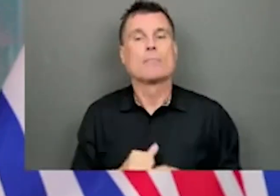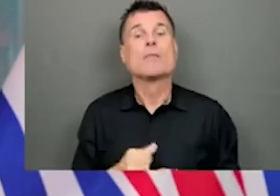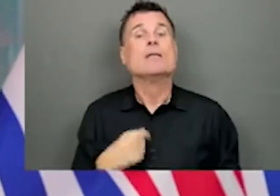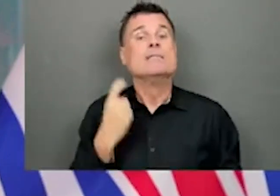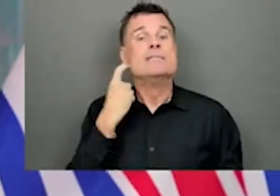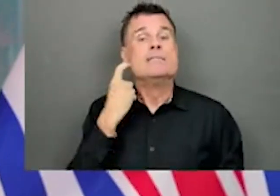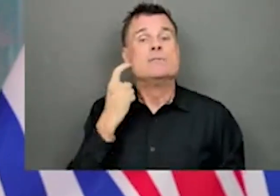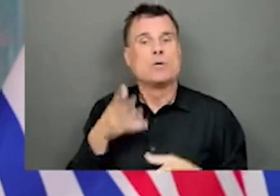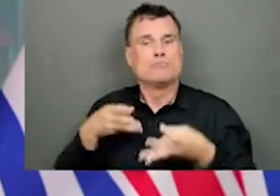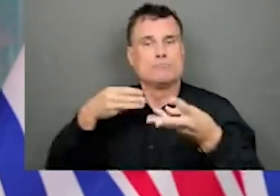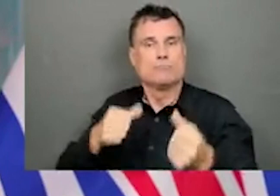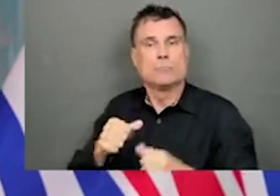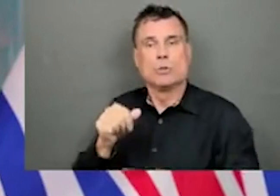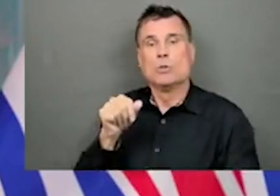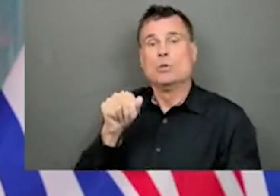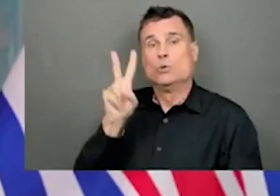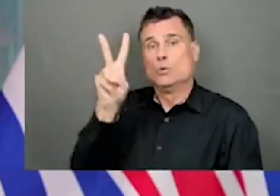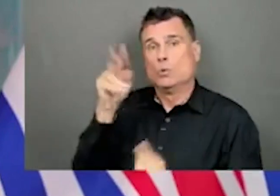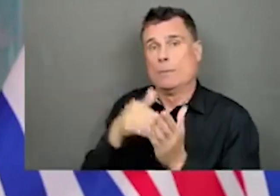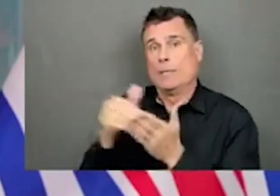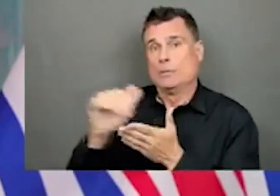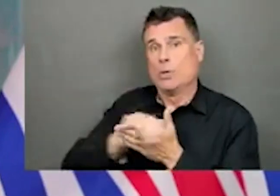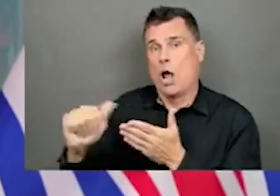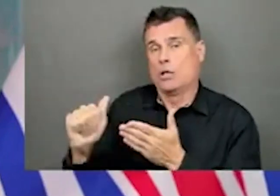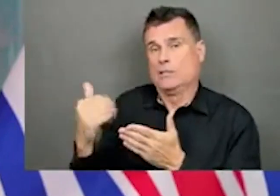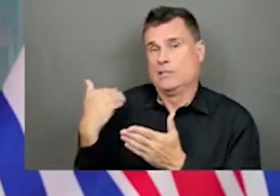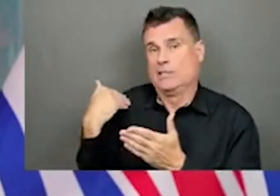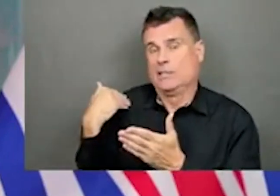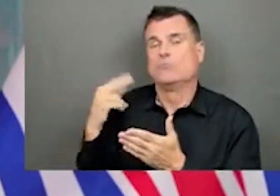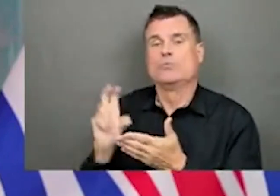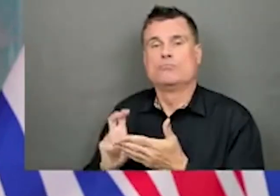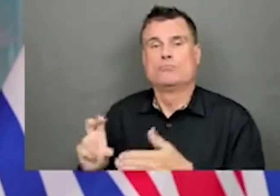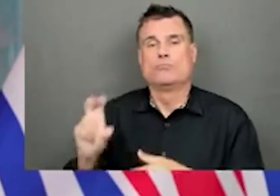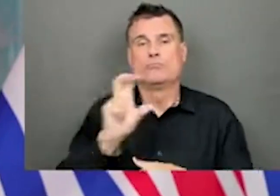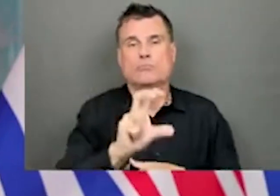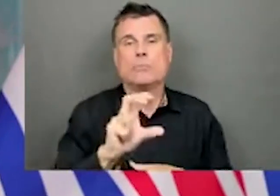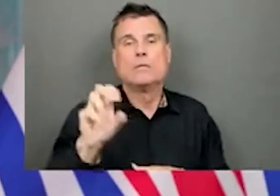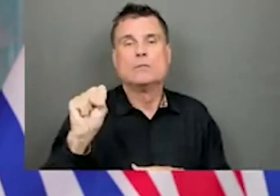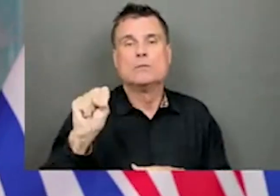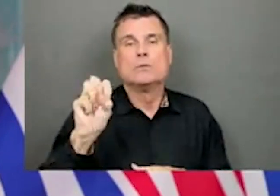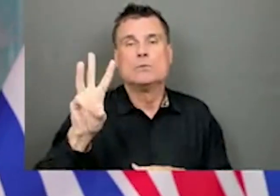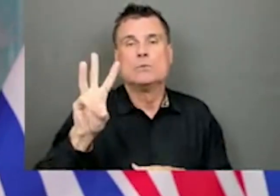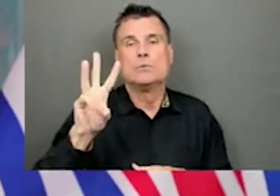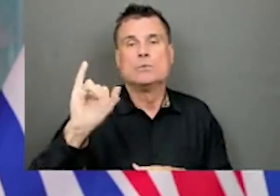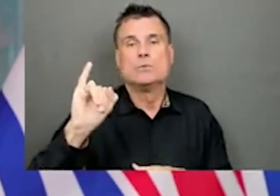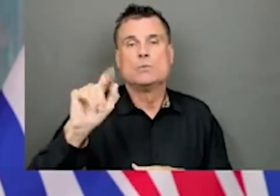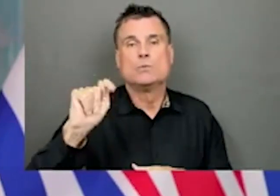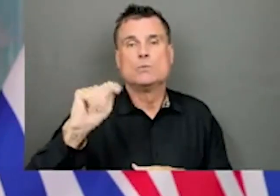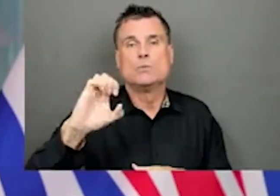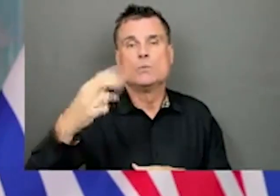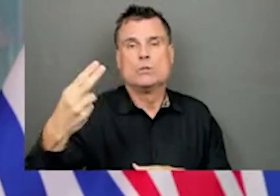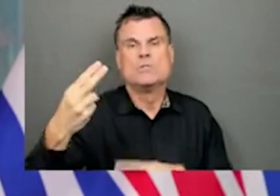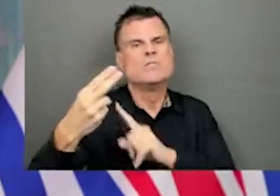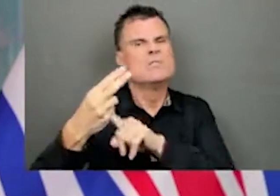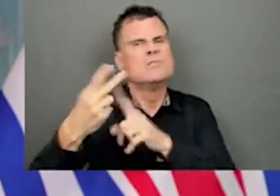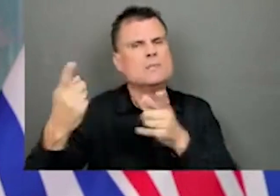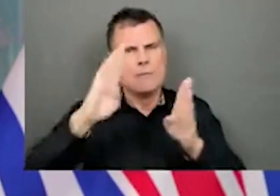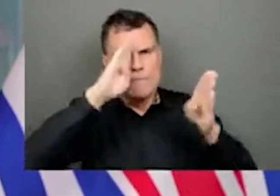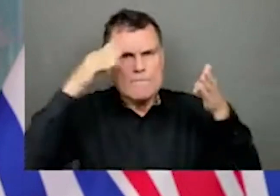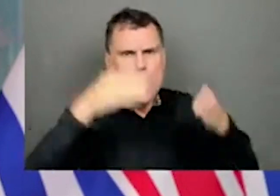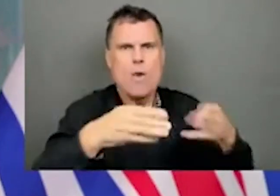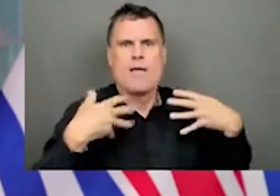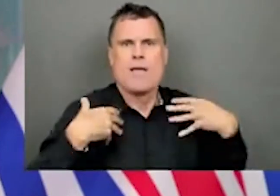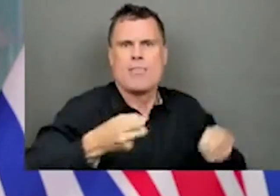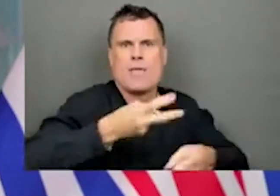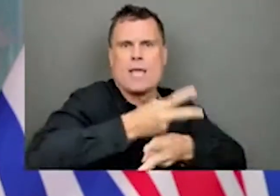to SWITCHBC, a new organization dedicated to addressing health care workplace safety. This is in addition to the